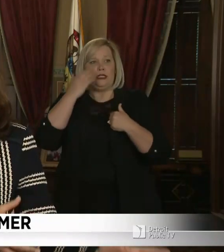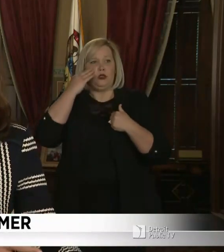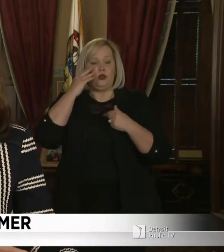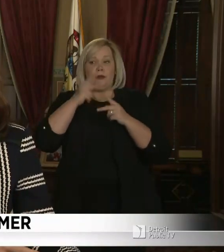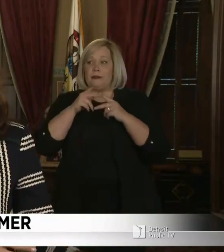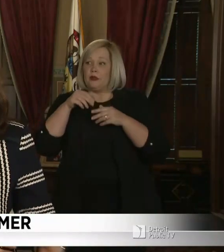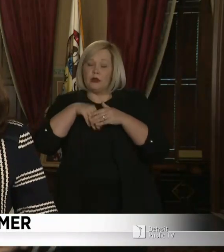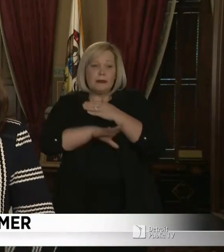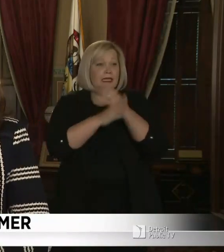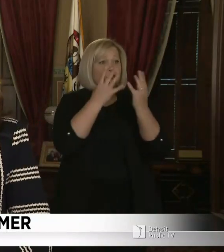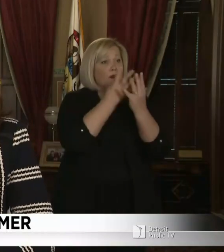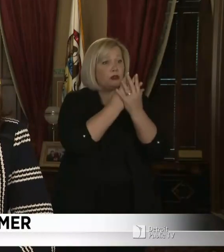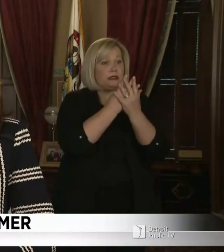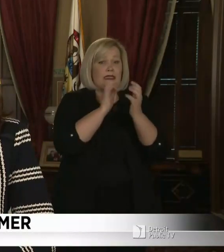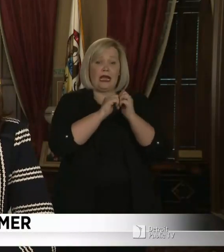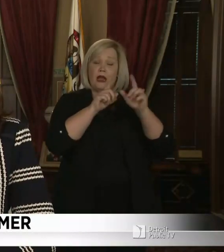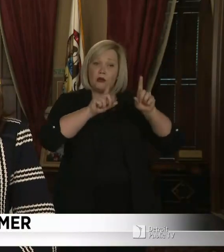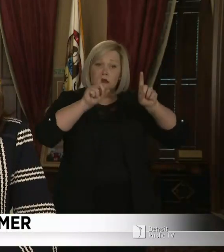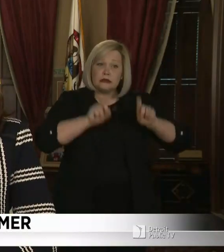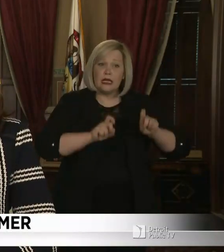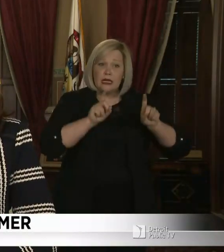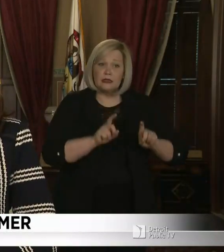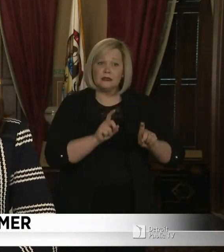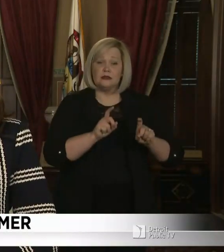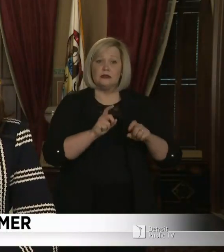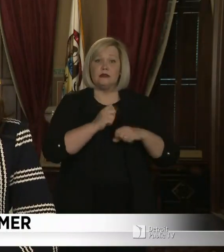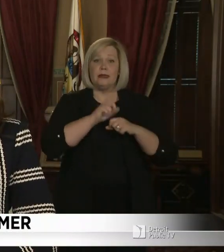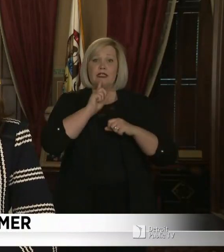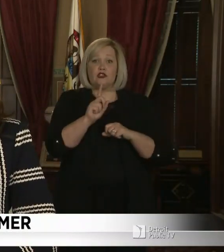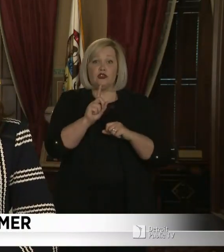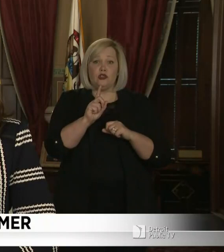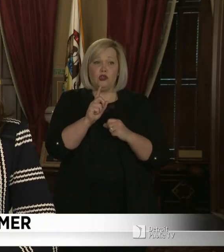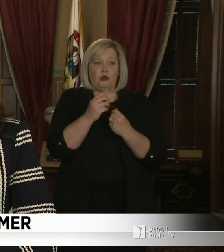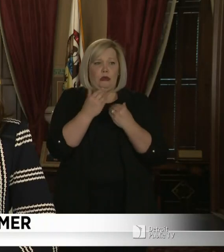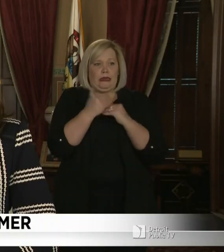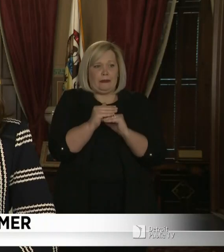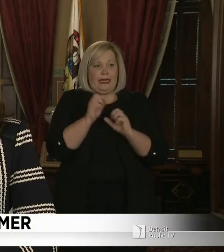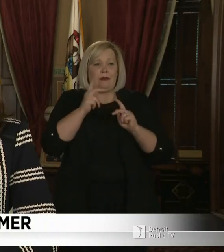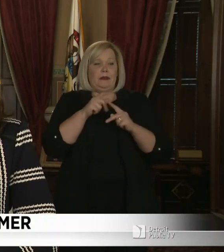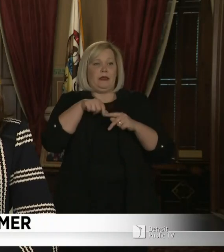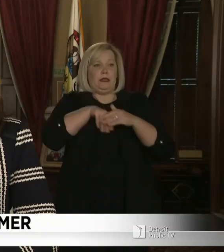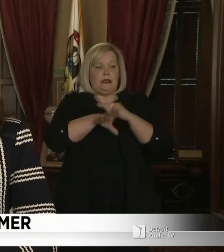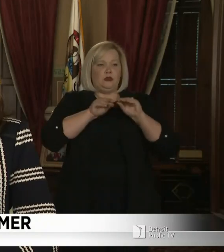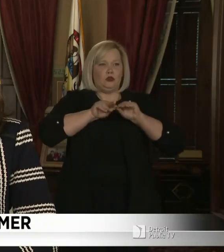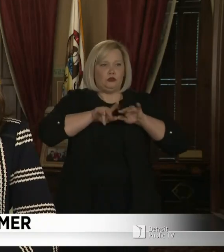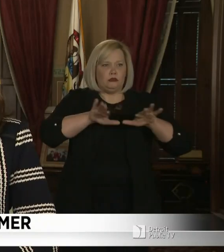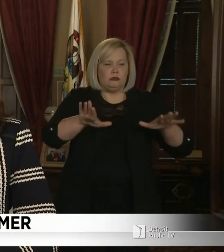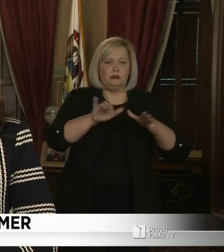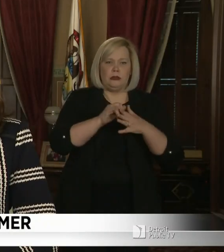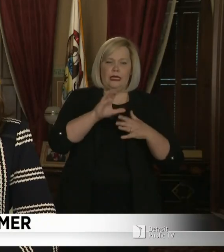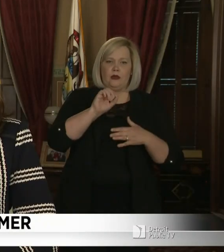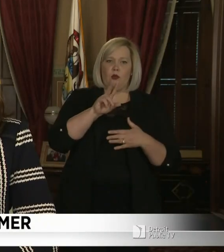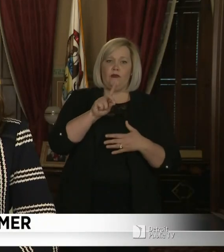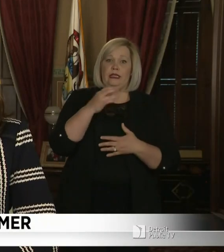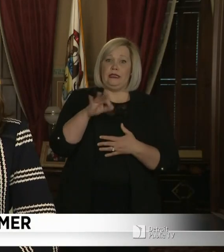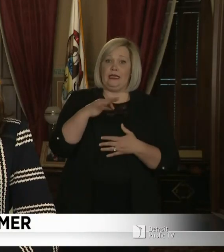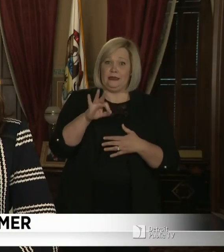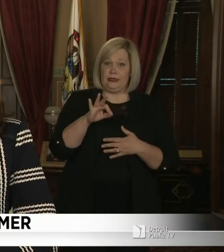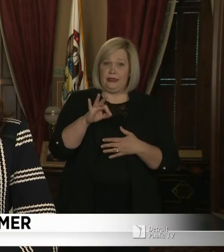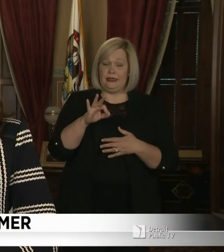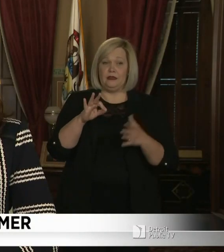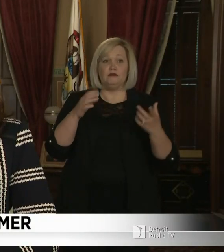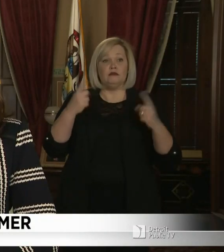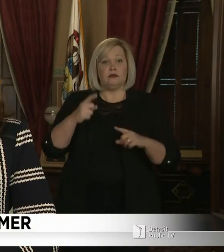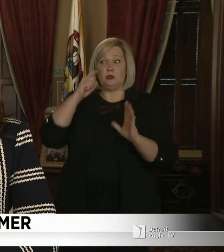testing procedures to ensure that we are limiting our exposure to COVID-19. I think we're seeing right now in New